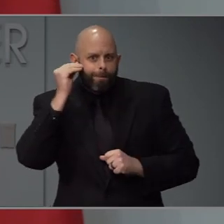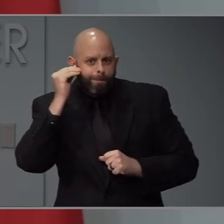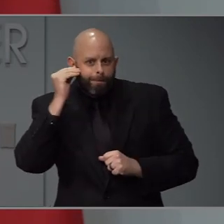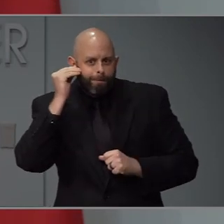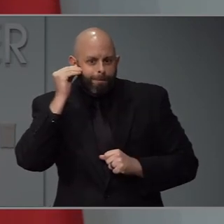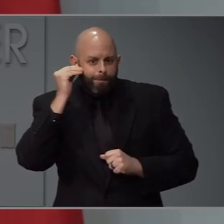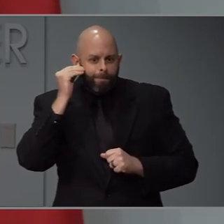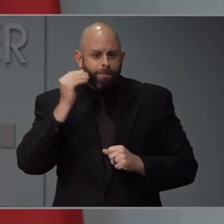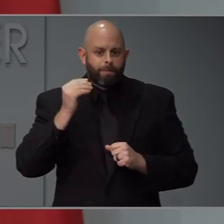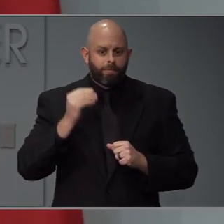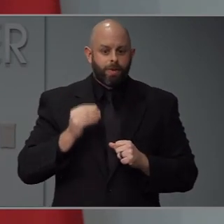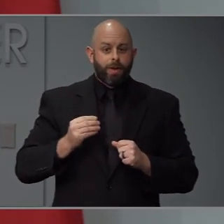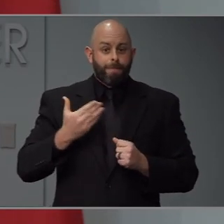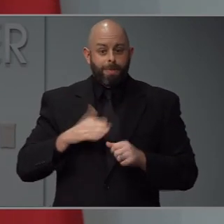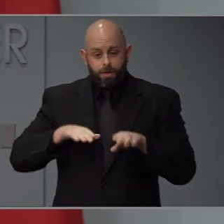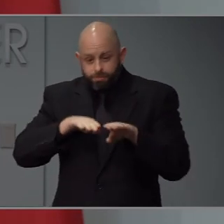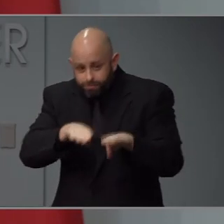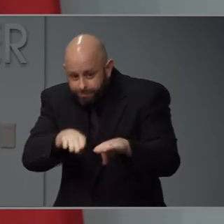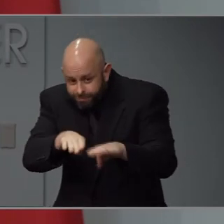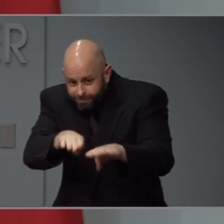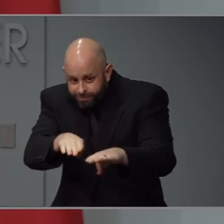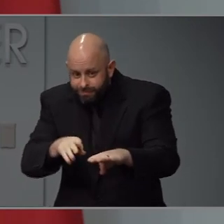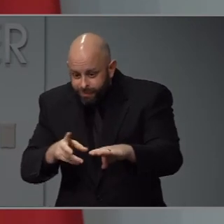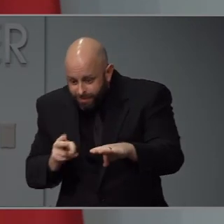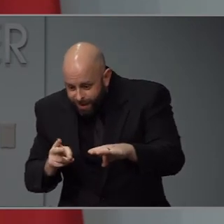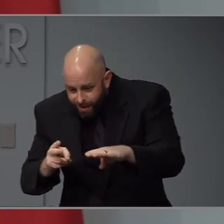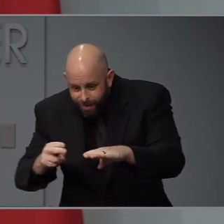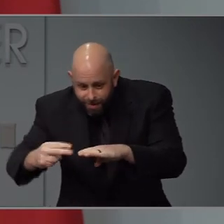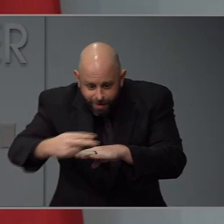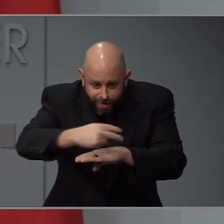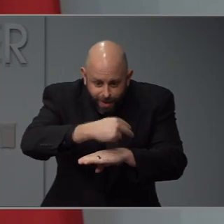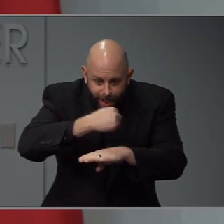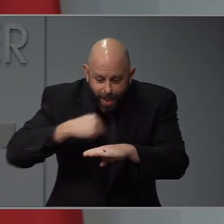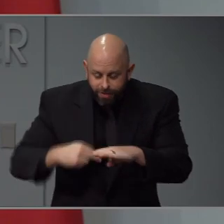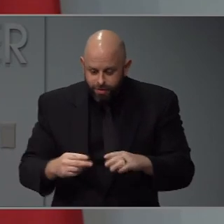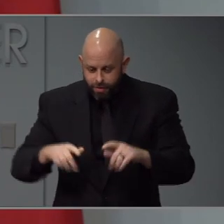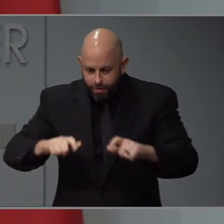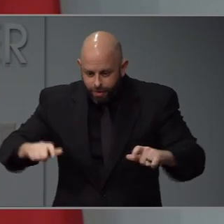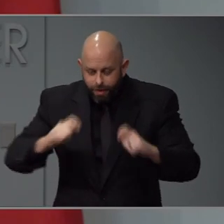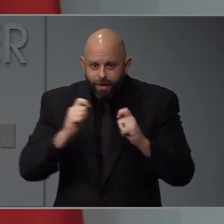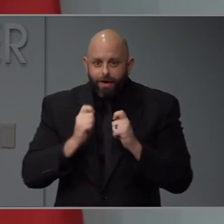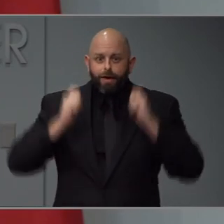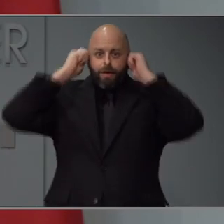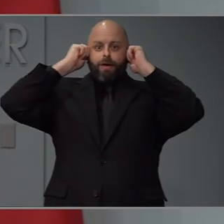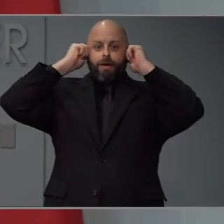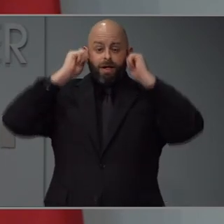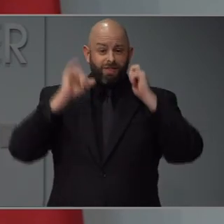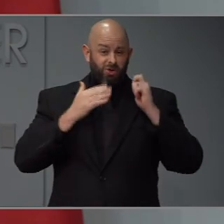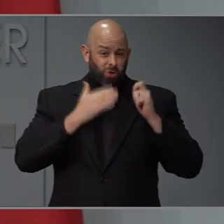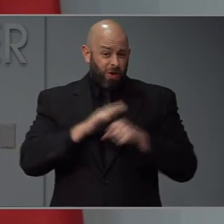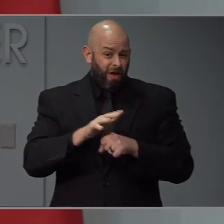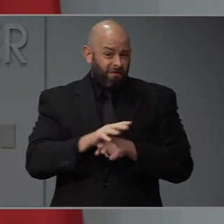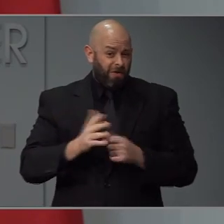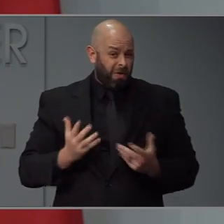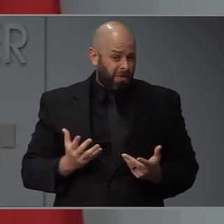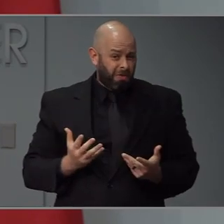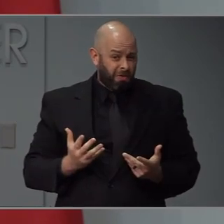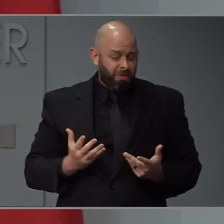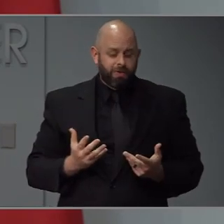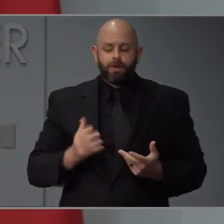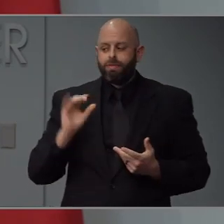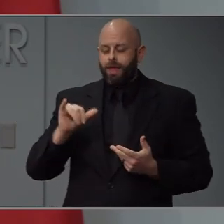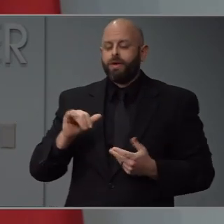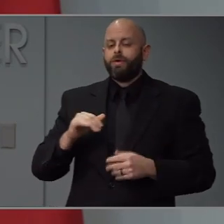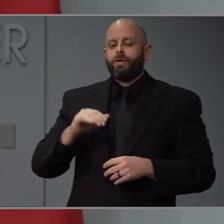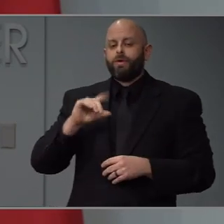it's been used elsewhere. What's the effectiveness of a homemade mask and is that a viable possibility? Thanks for